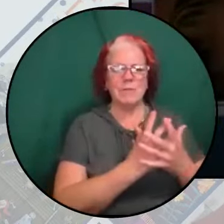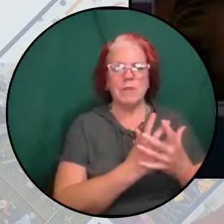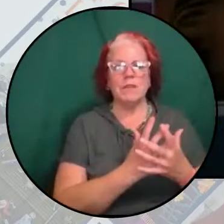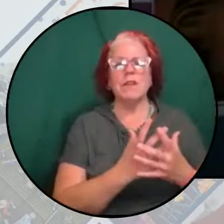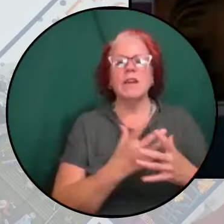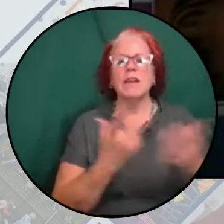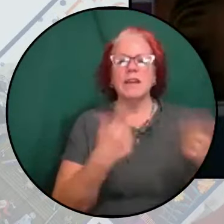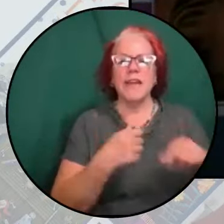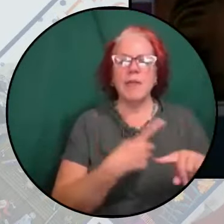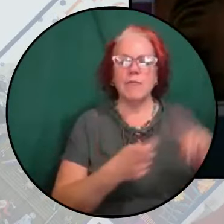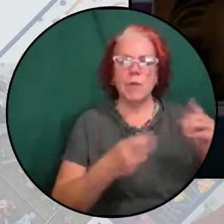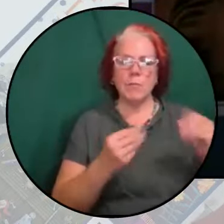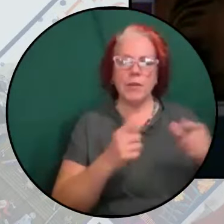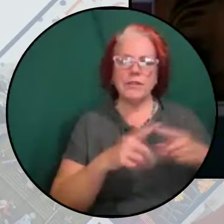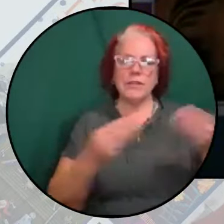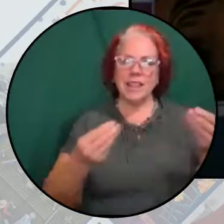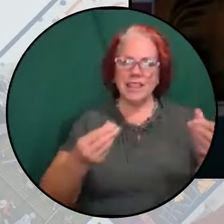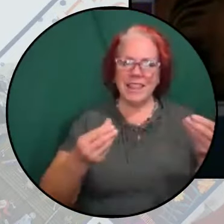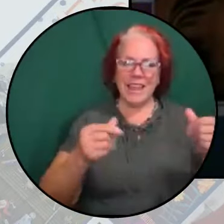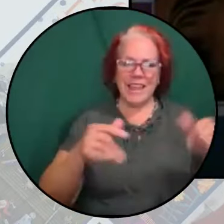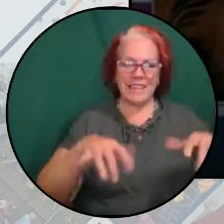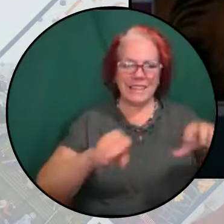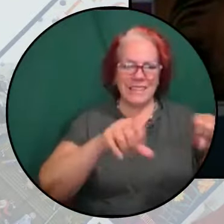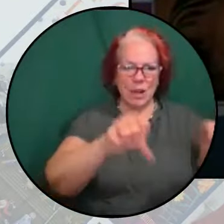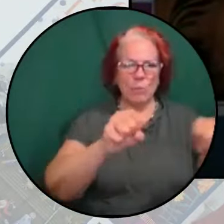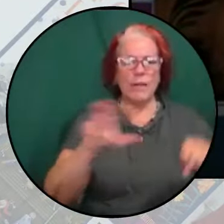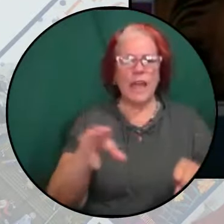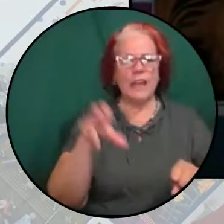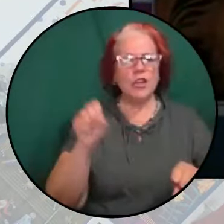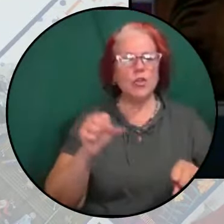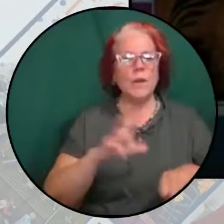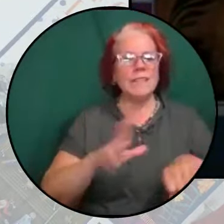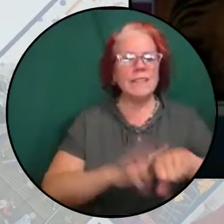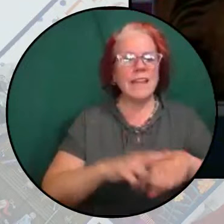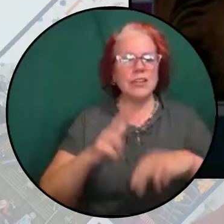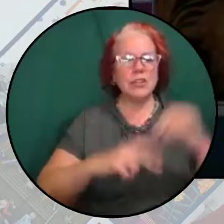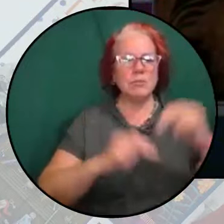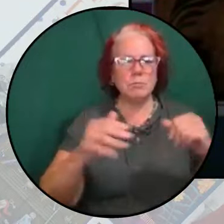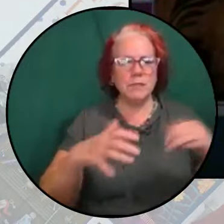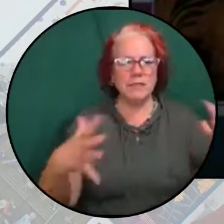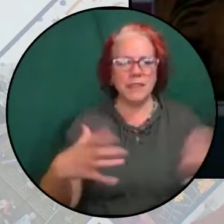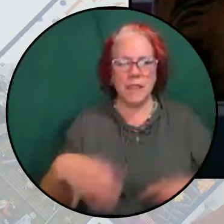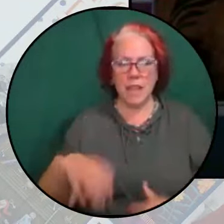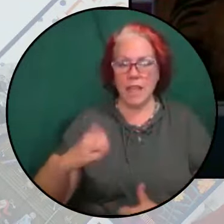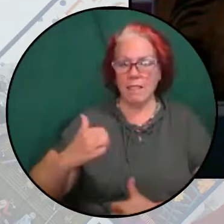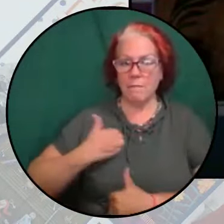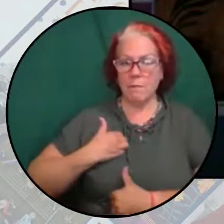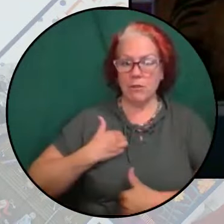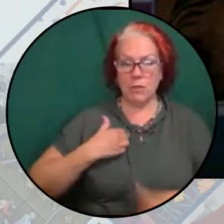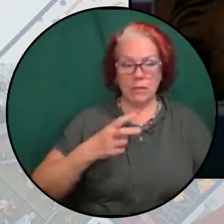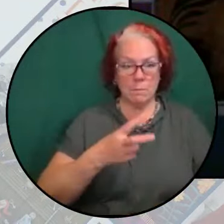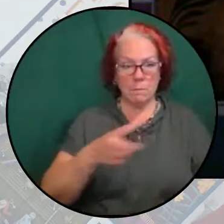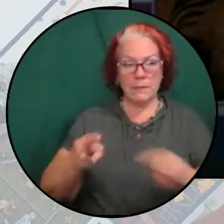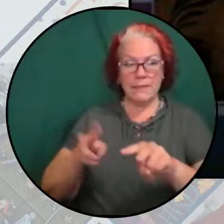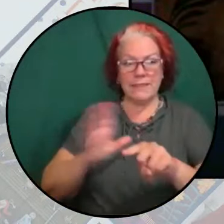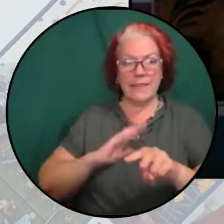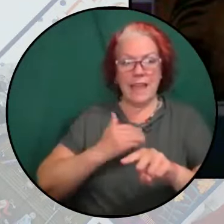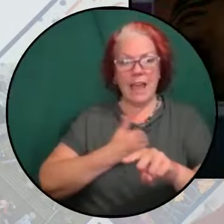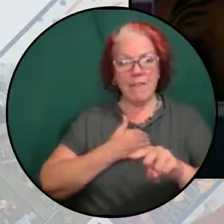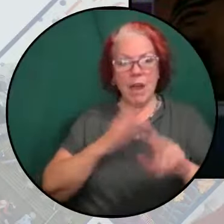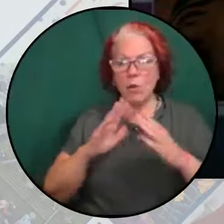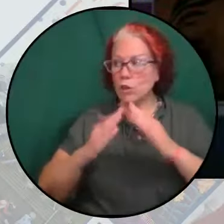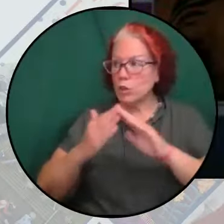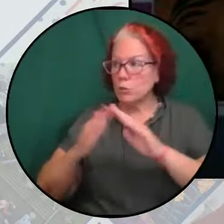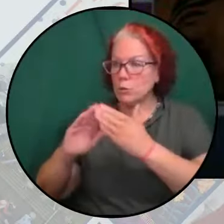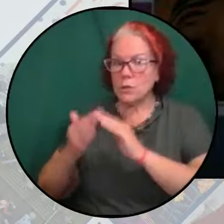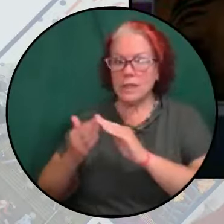settlement and U.S.-building, the militarized policing of our communities and borders escalate with